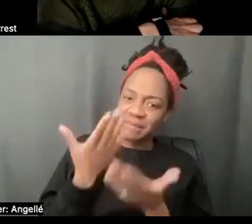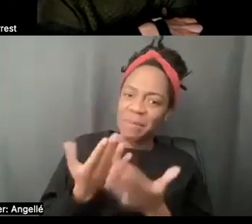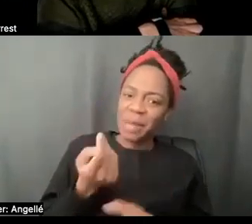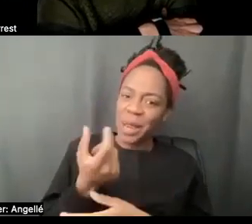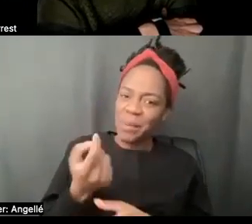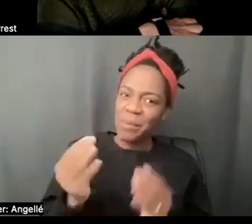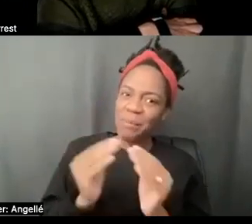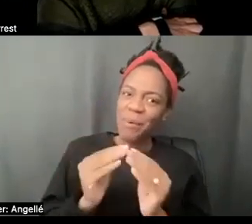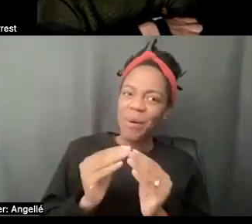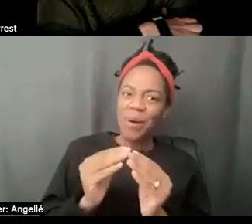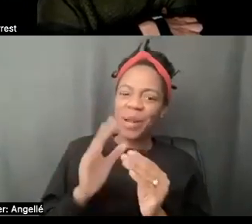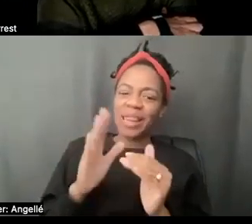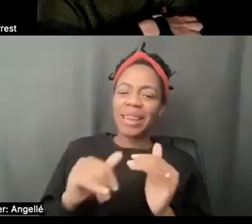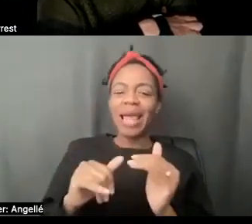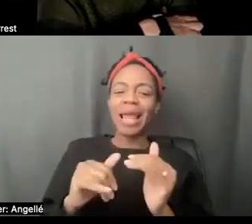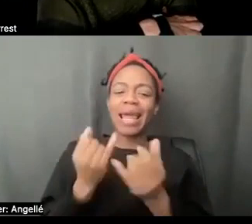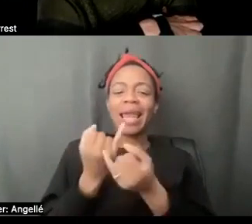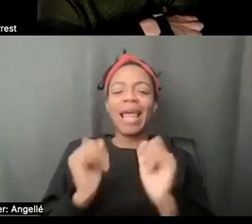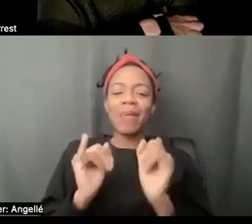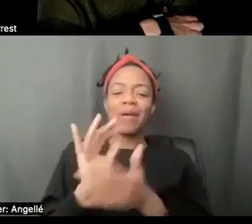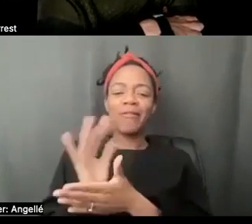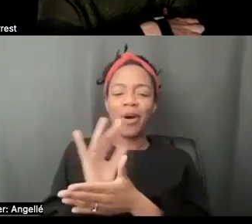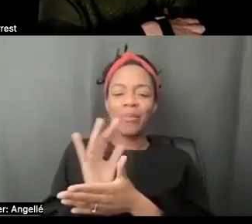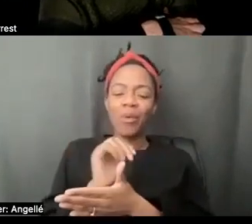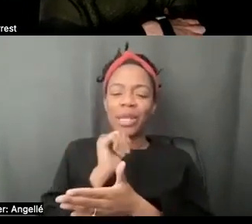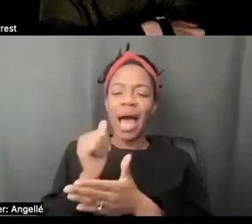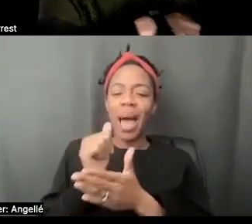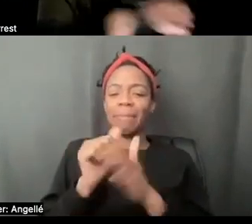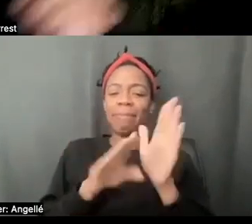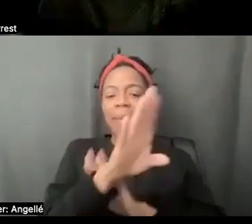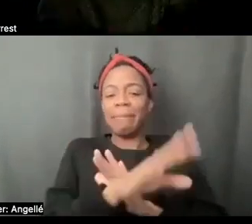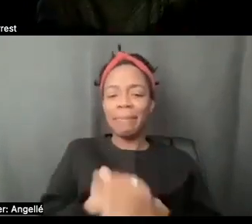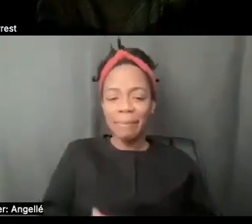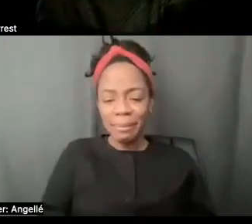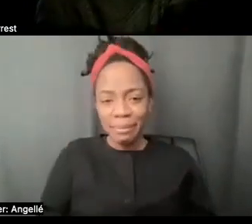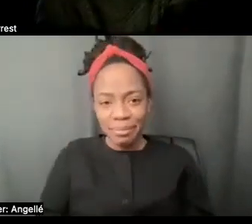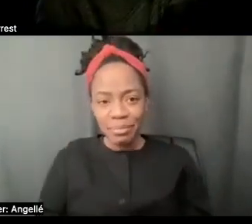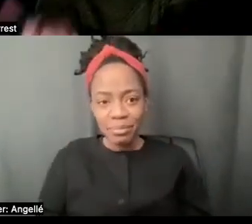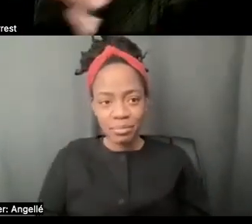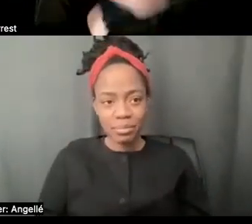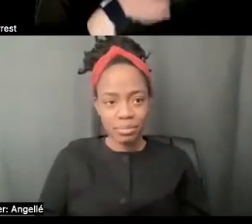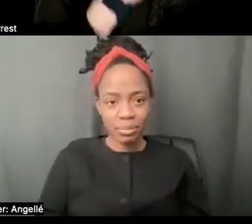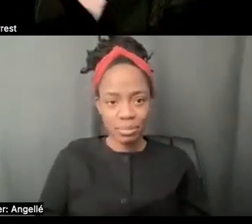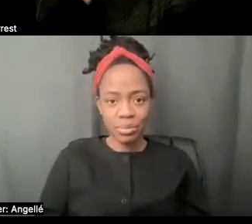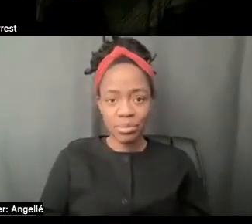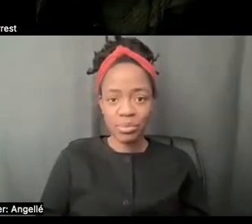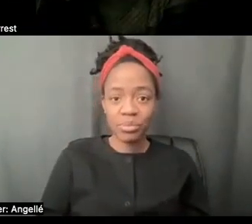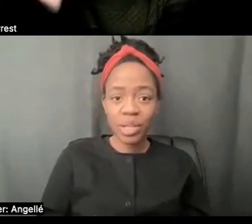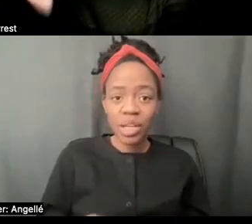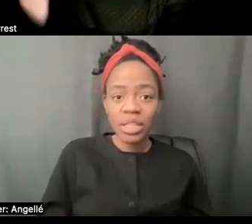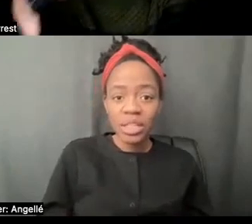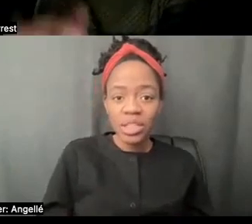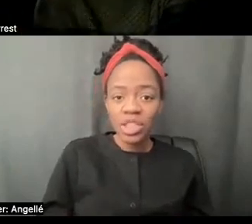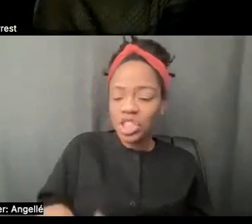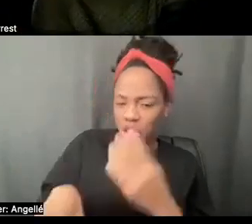some little bitty indie film that's never going to go anywhere. But I think also to sort of just piggyback off of what these guys were saying,